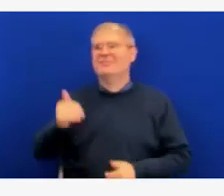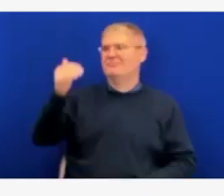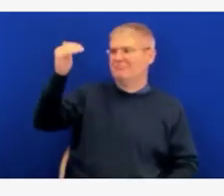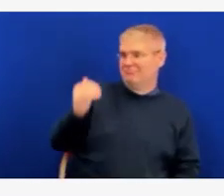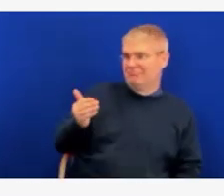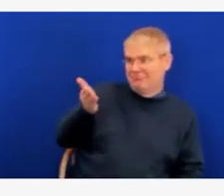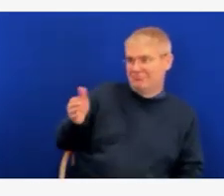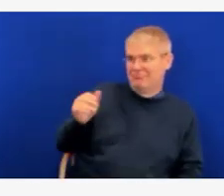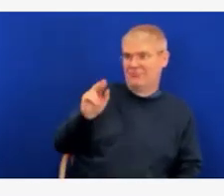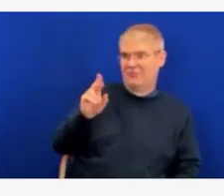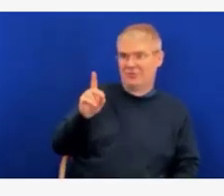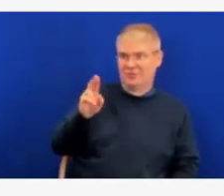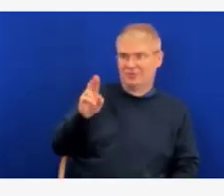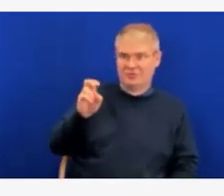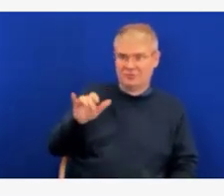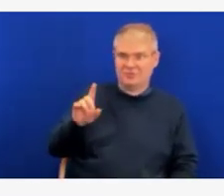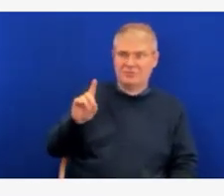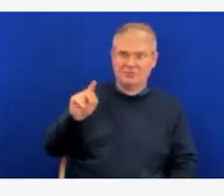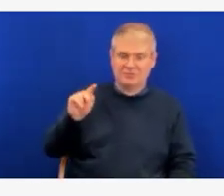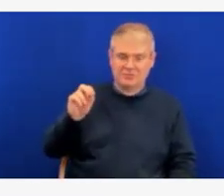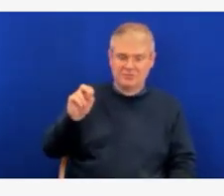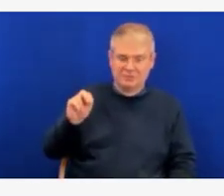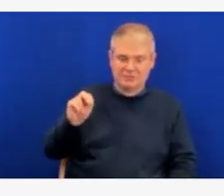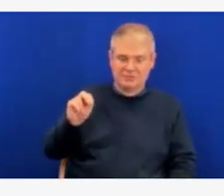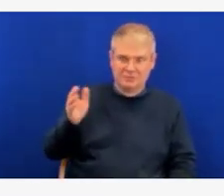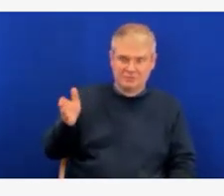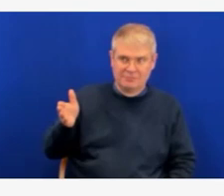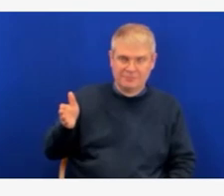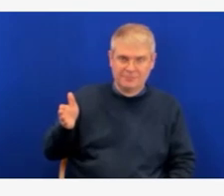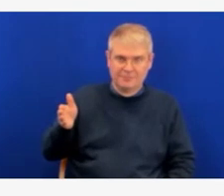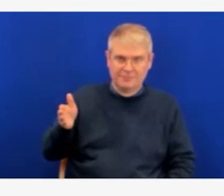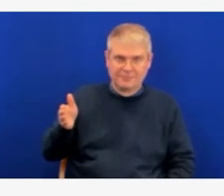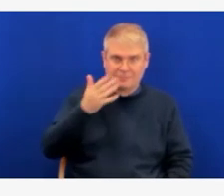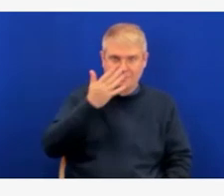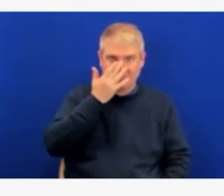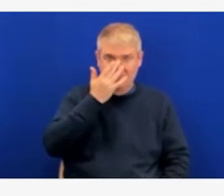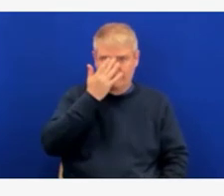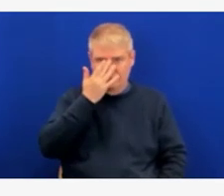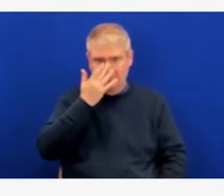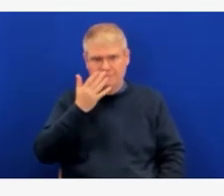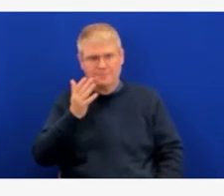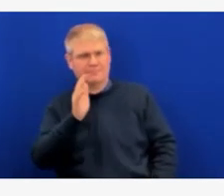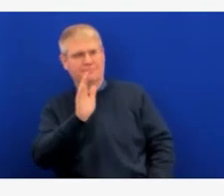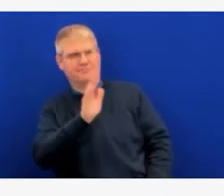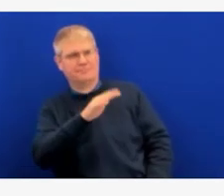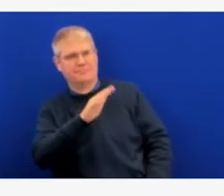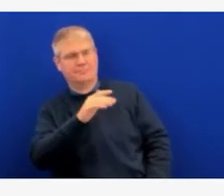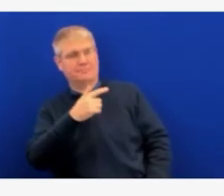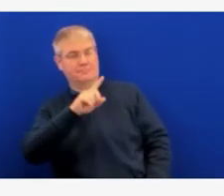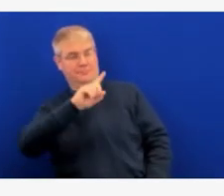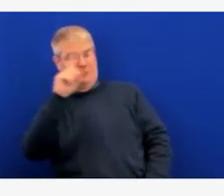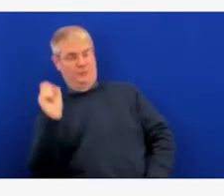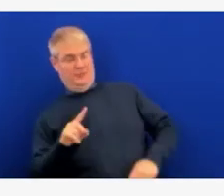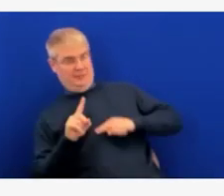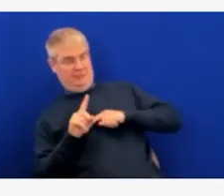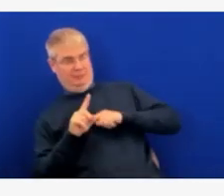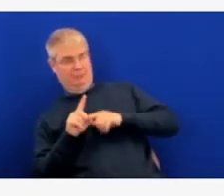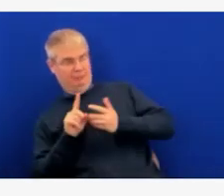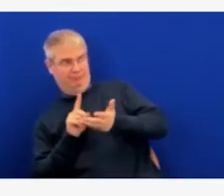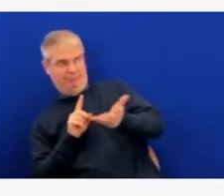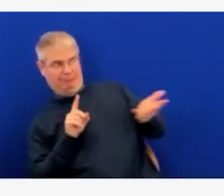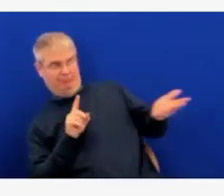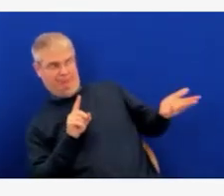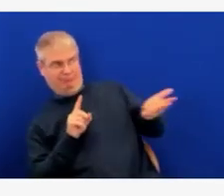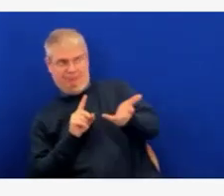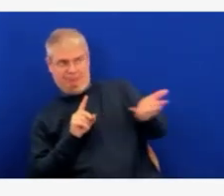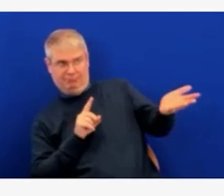Thank you. This question is – I'm not sure who it's for. How do the vaccination